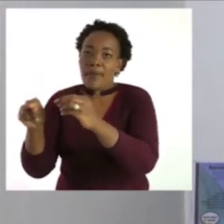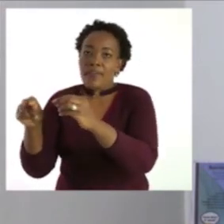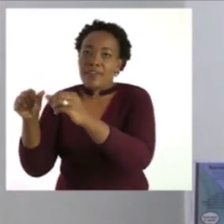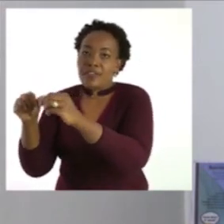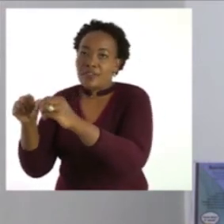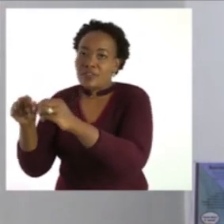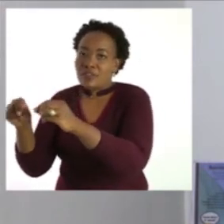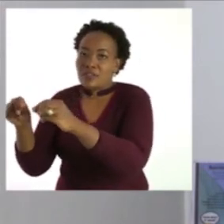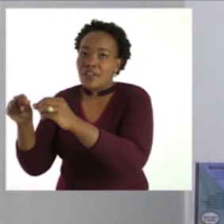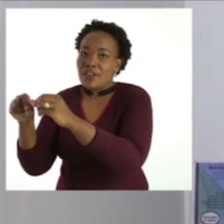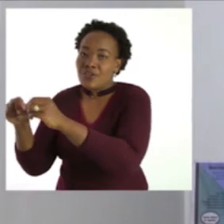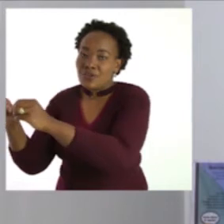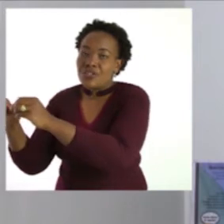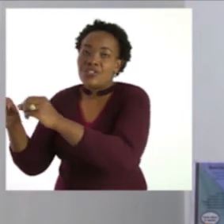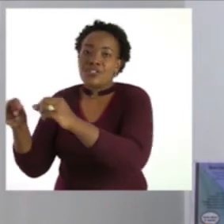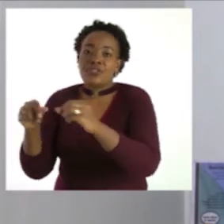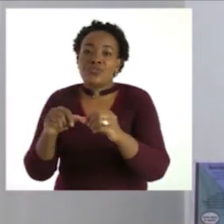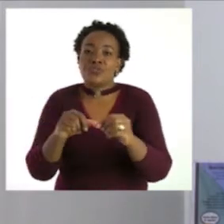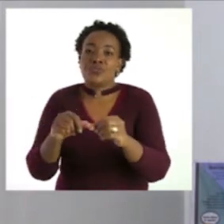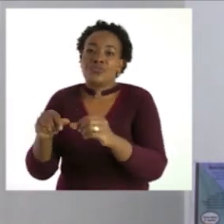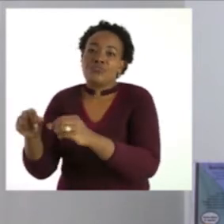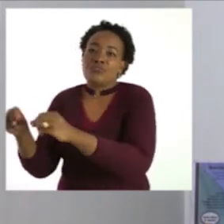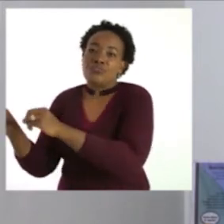your space you continue